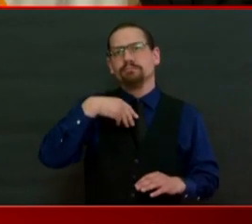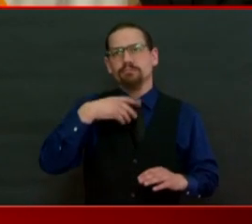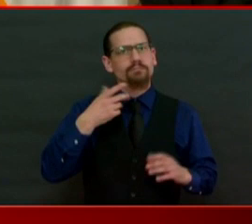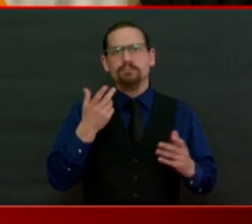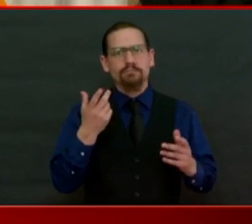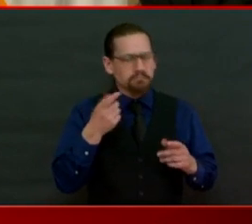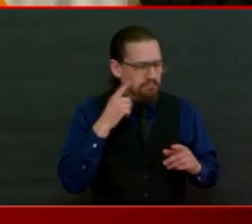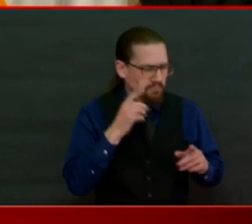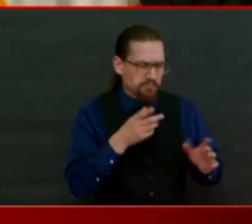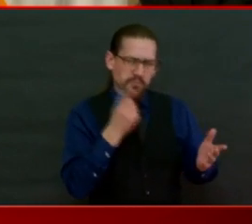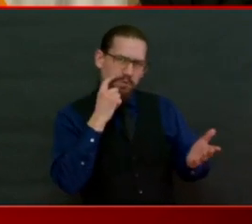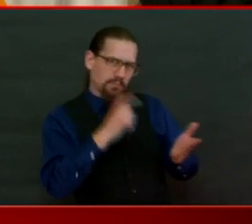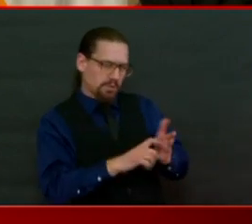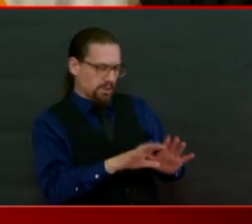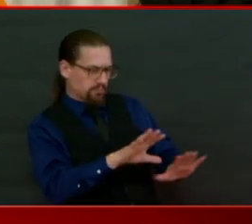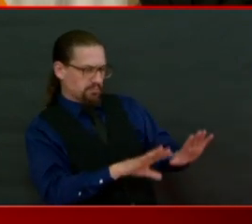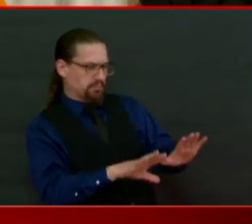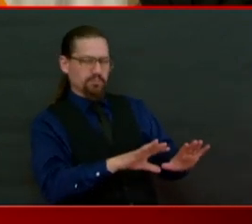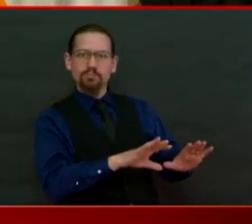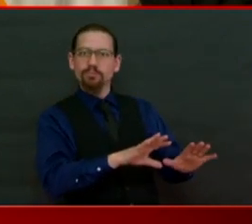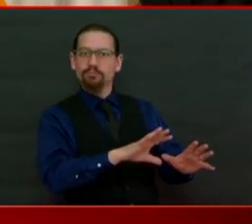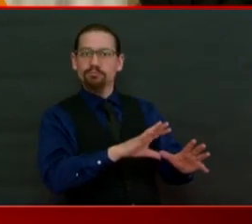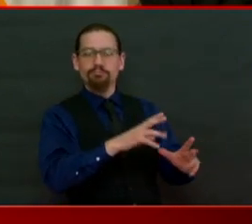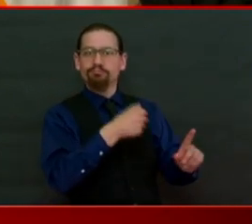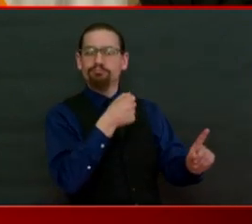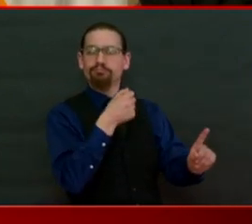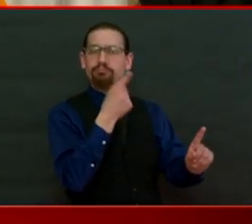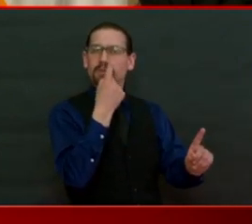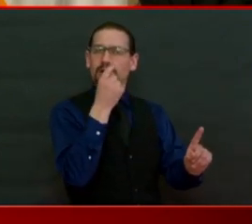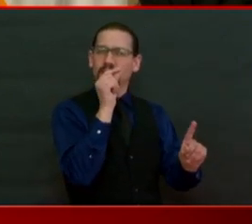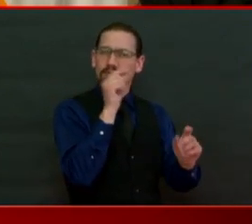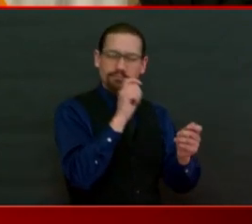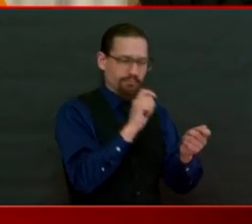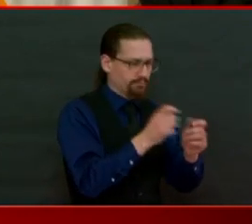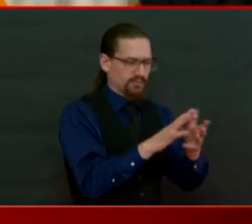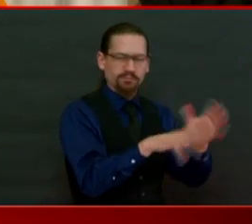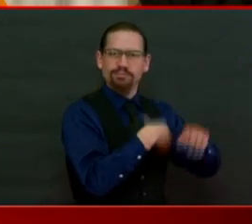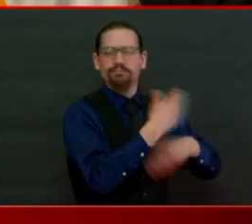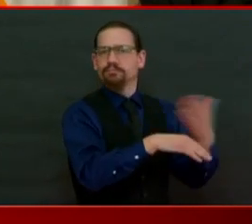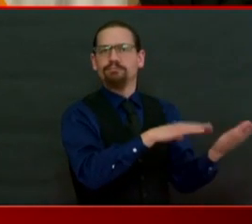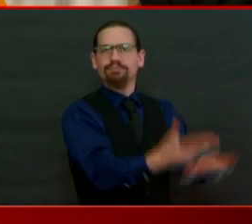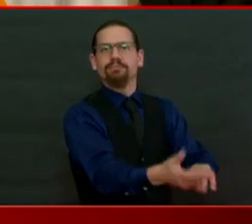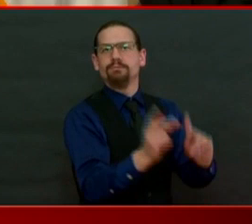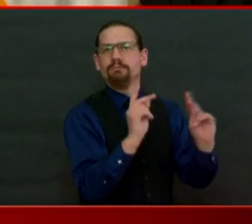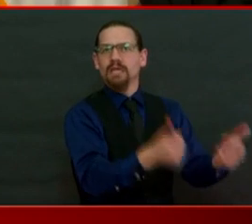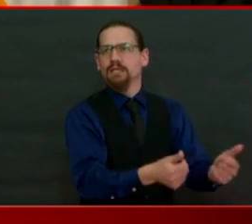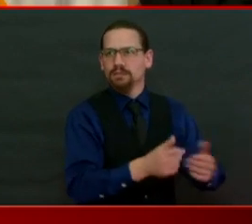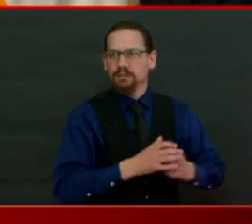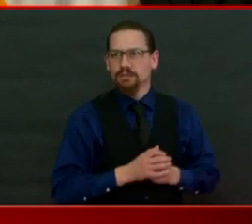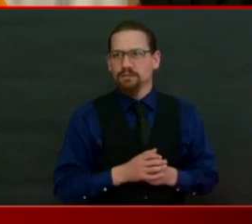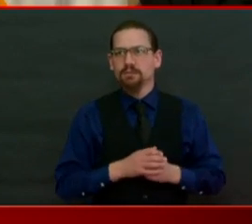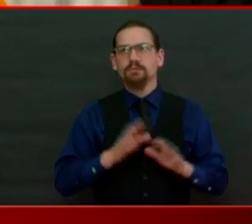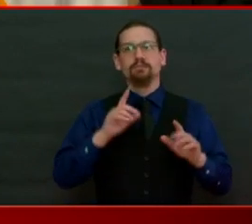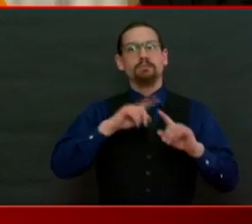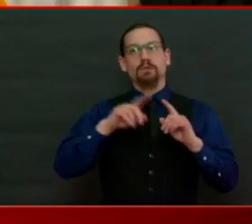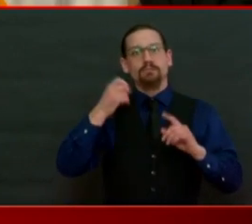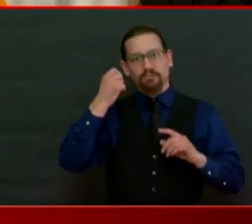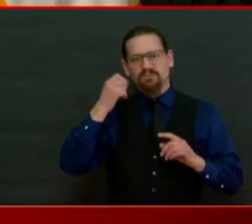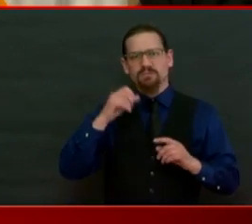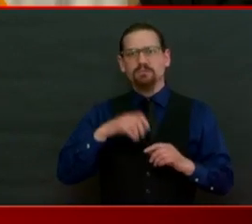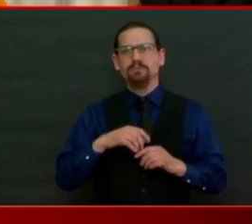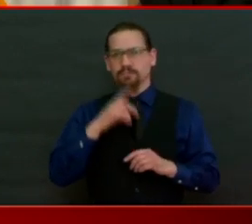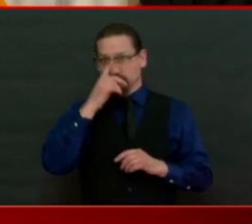that's what may be happening in certain situations within the nursing home setting. I've shared before,